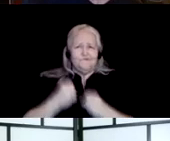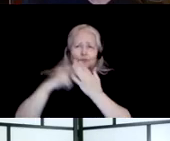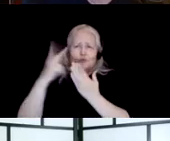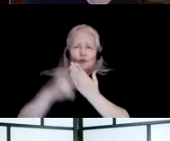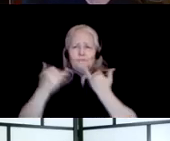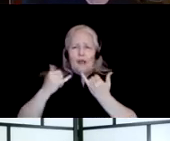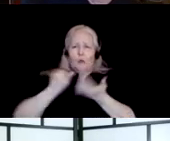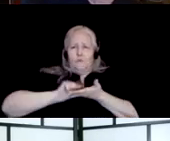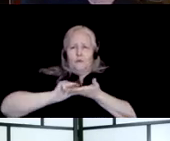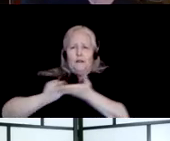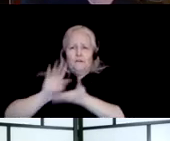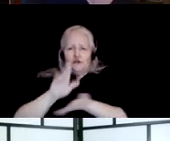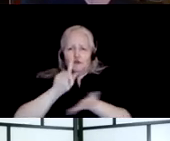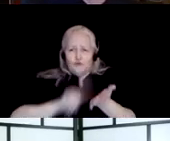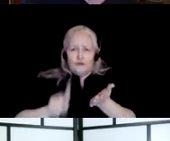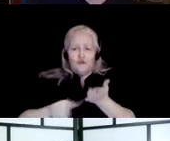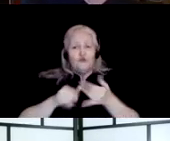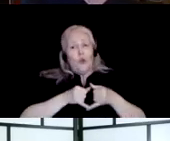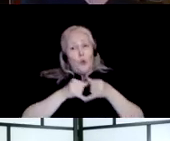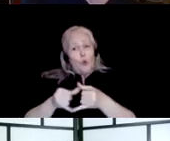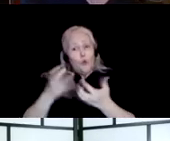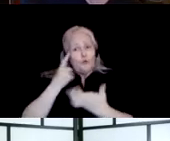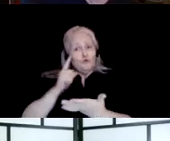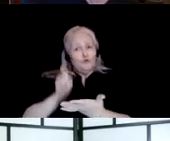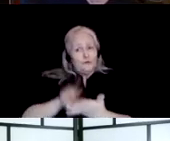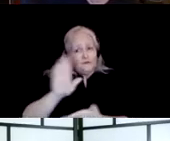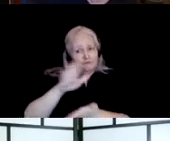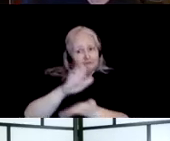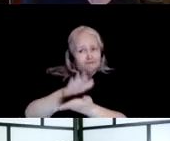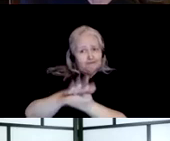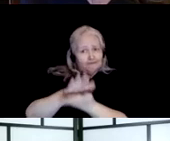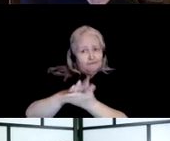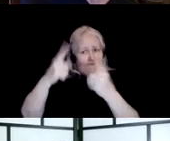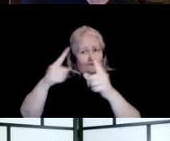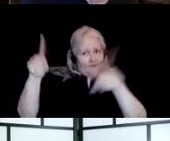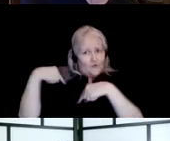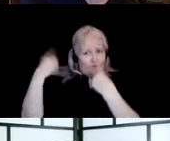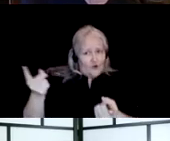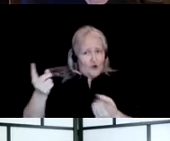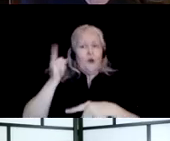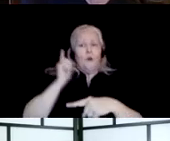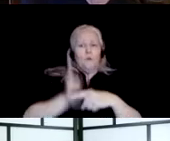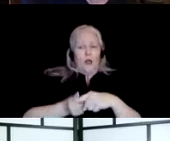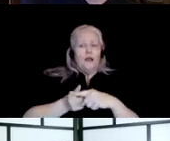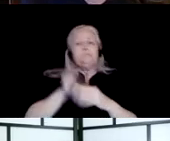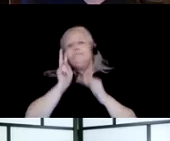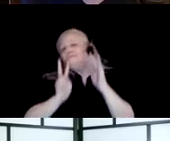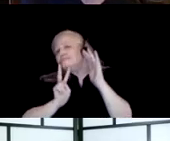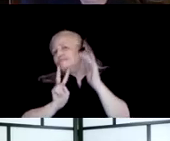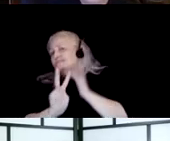research, and this award recognizes both his academic achievements to date, and his academic promise